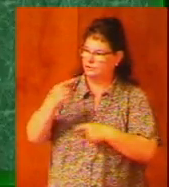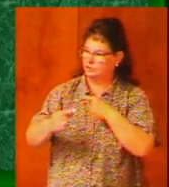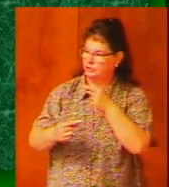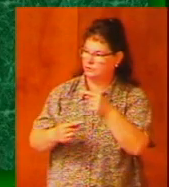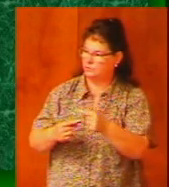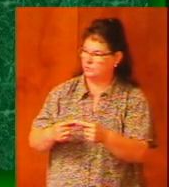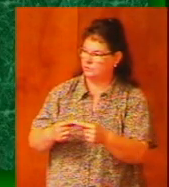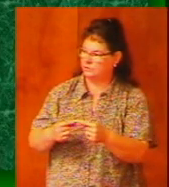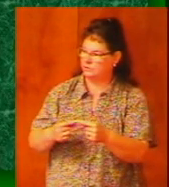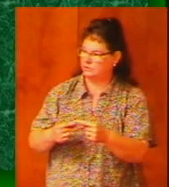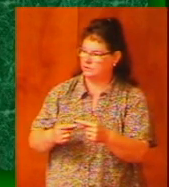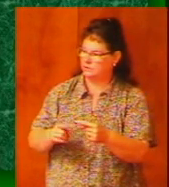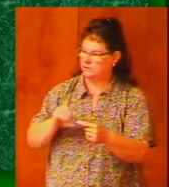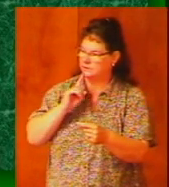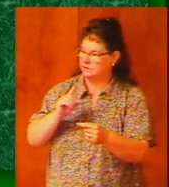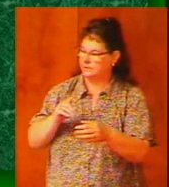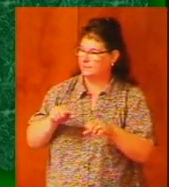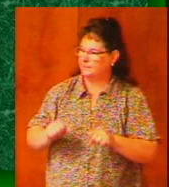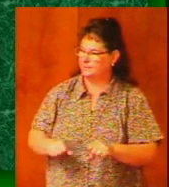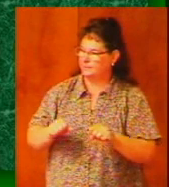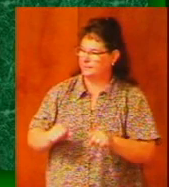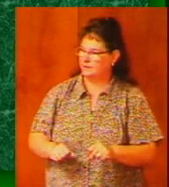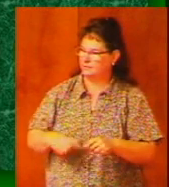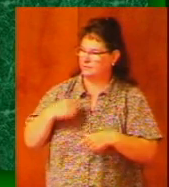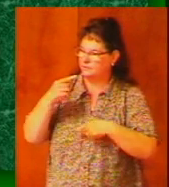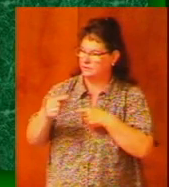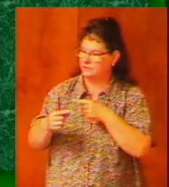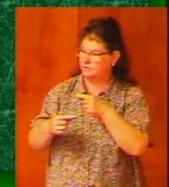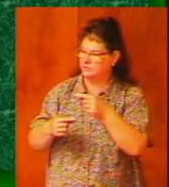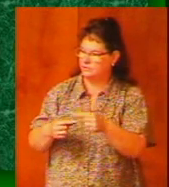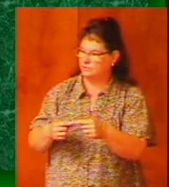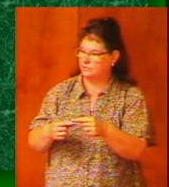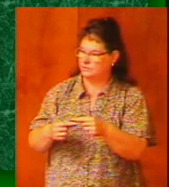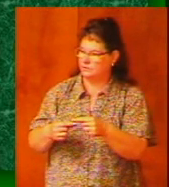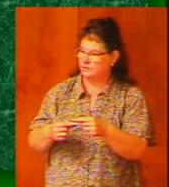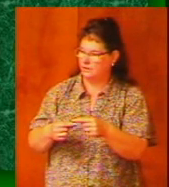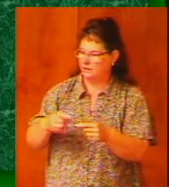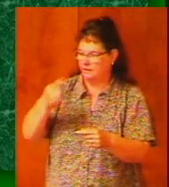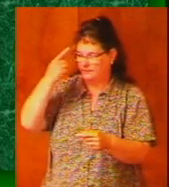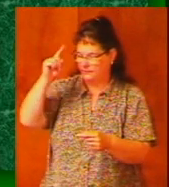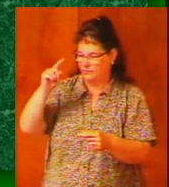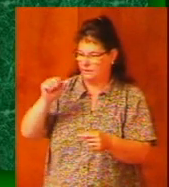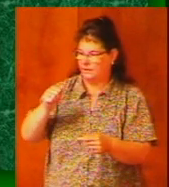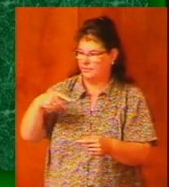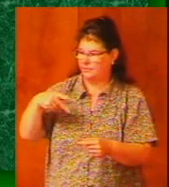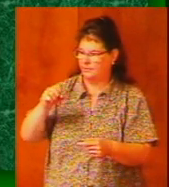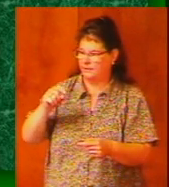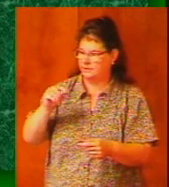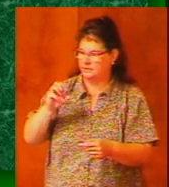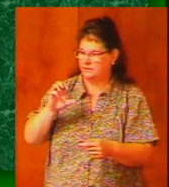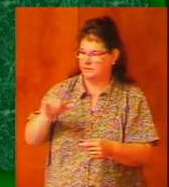is a potential generation for apostasy